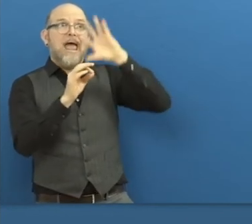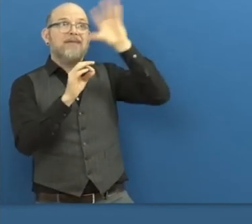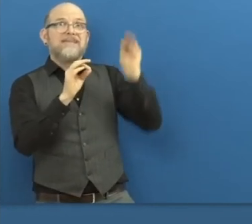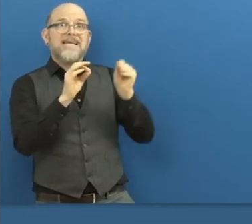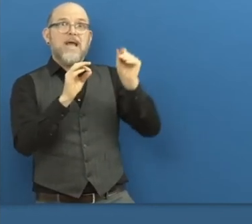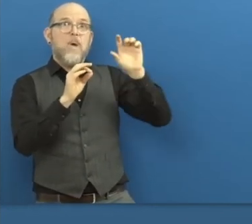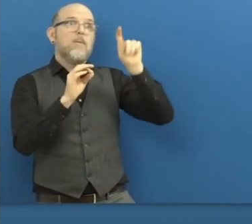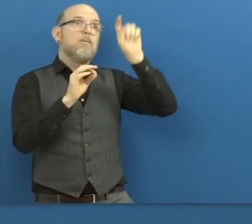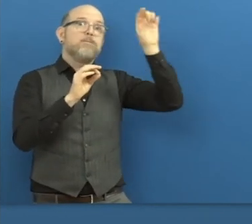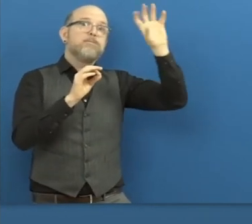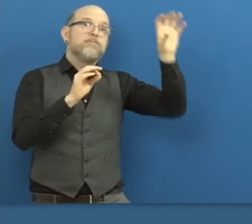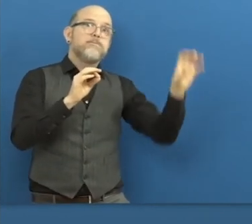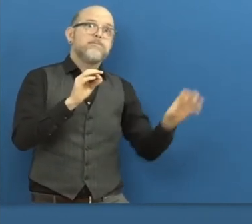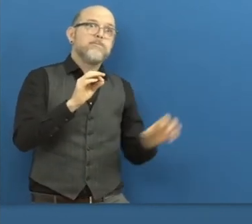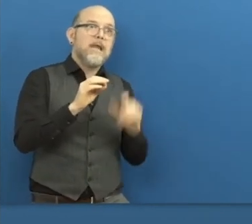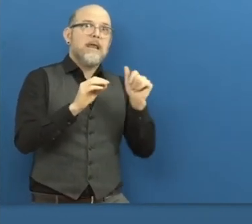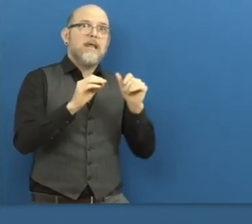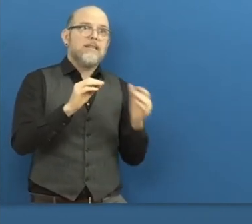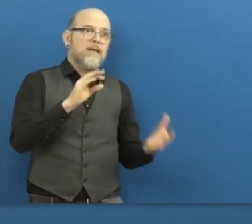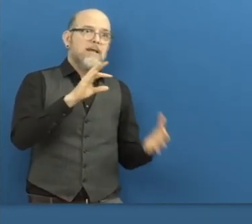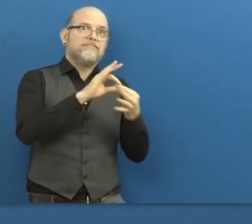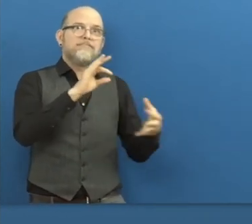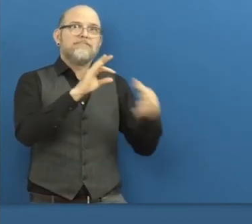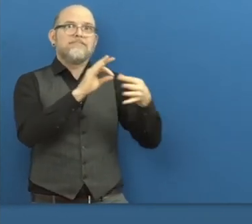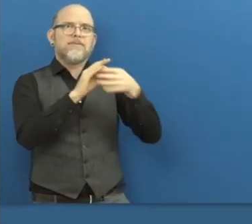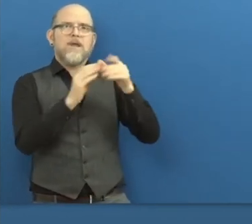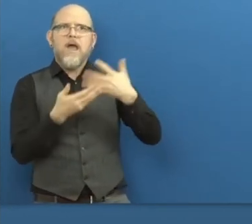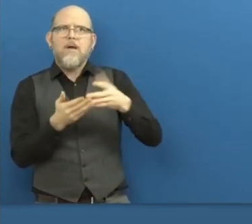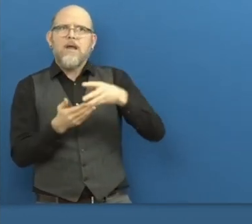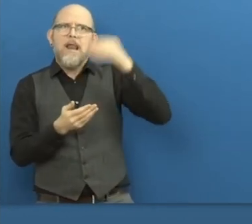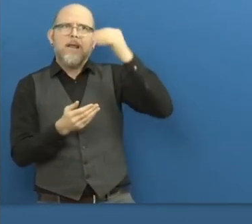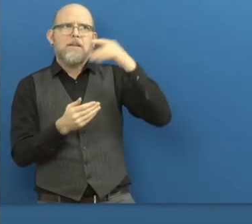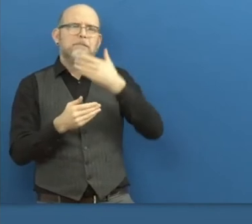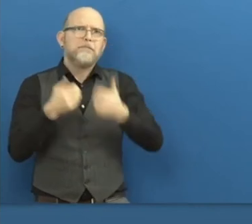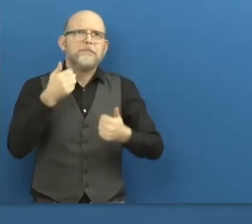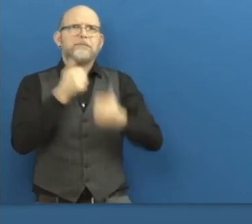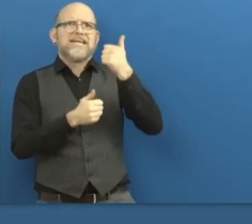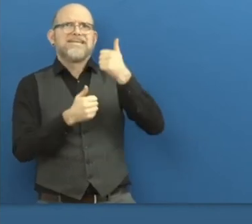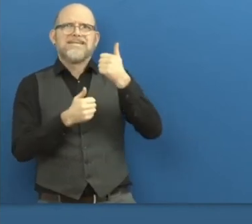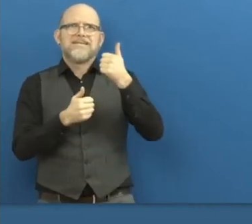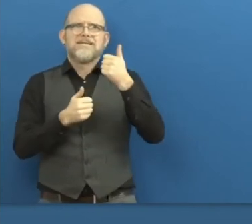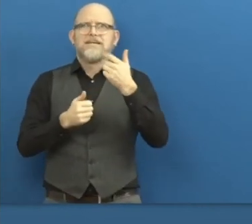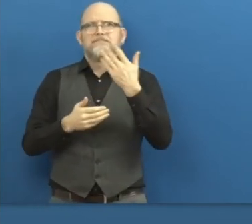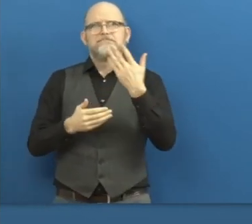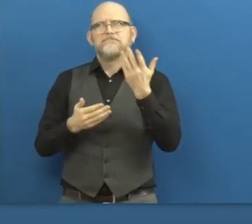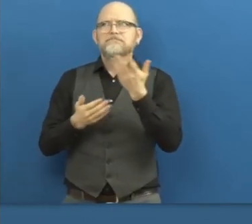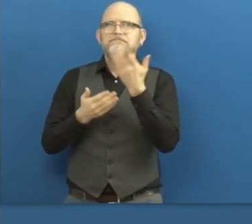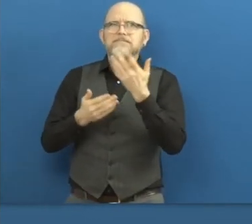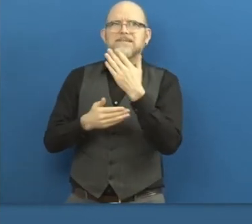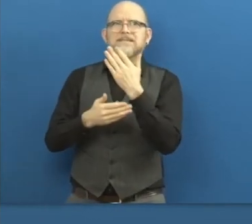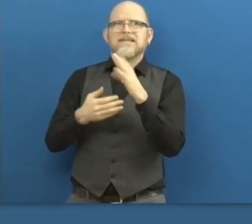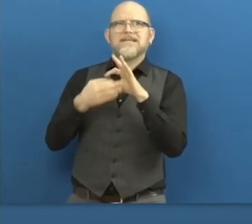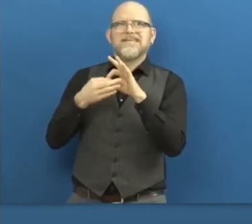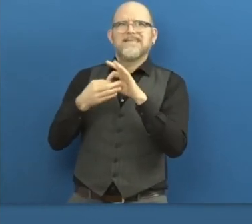unlearn ways that we, that will better, better, better enable Riziki Source,